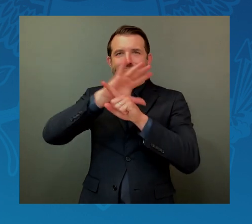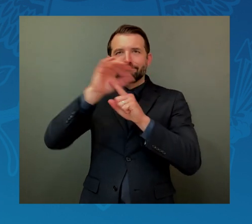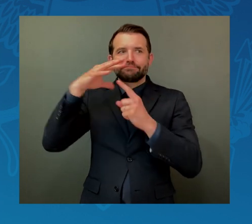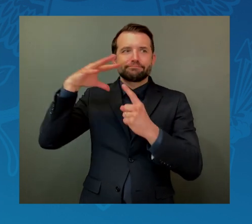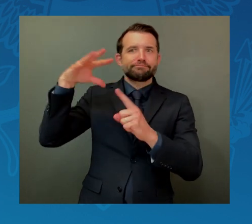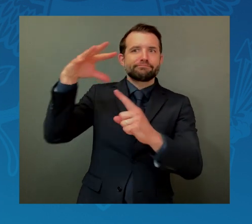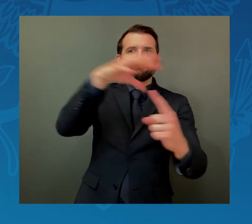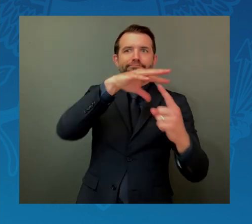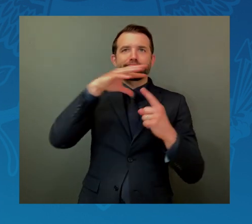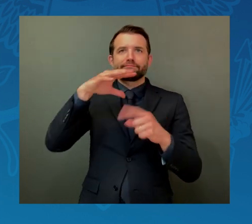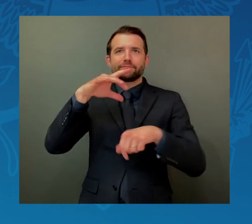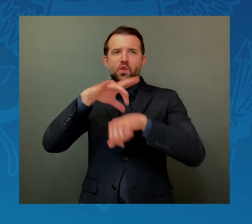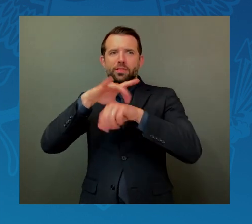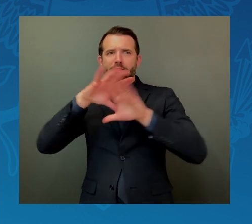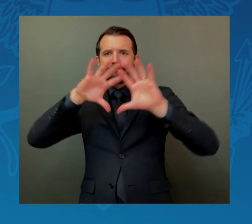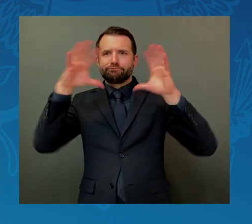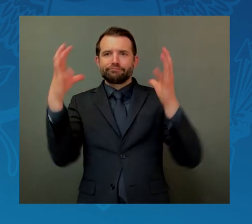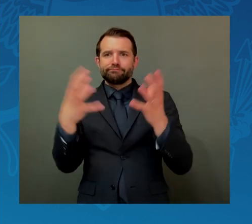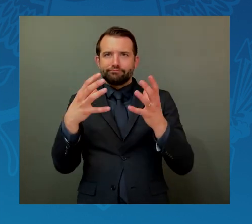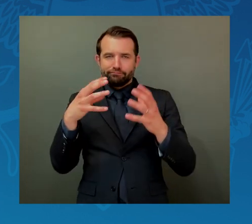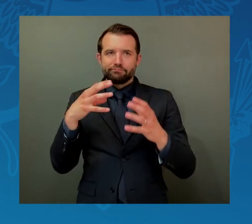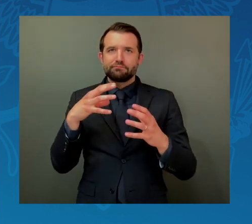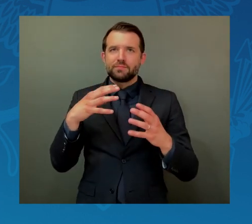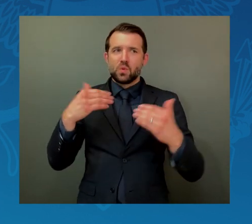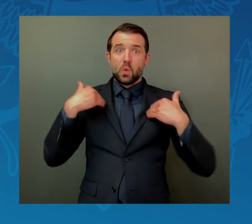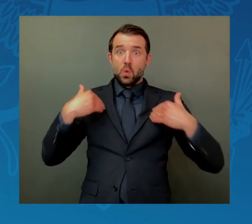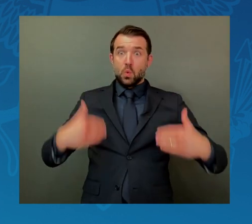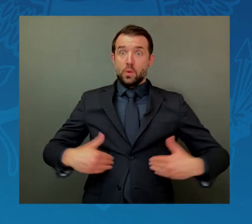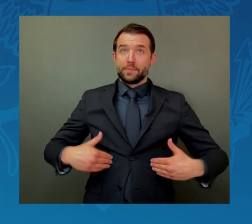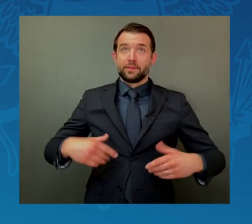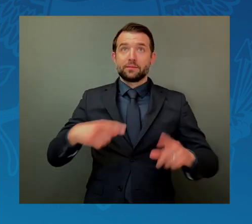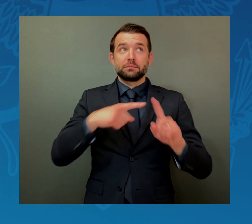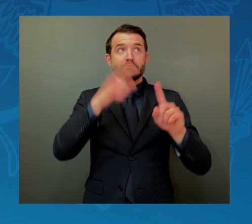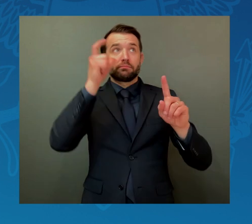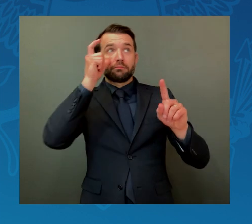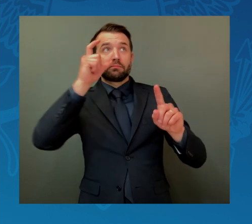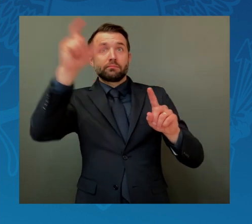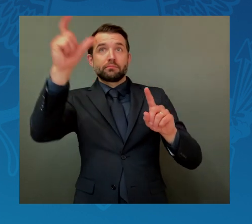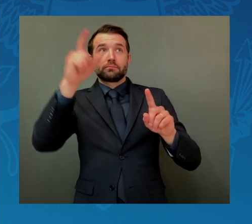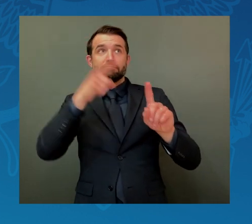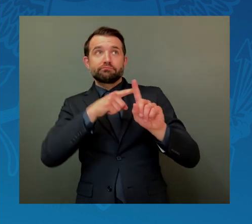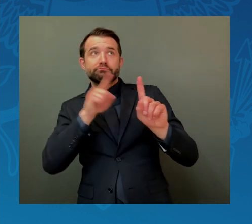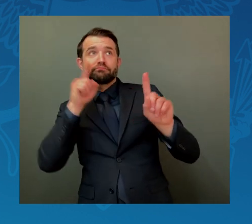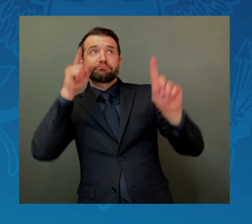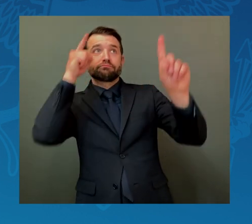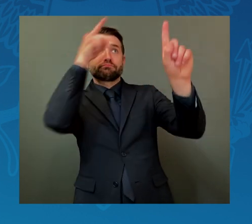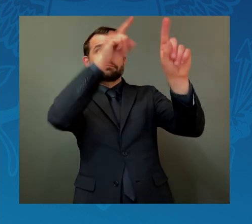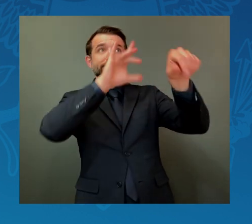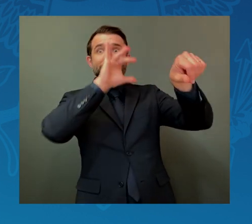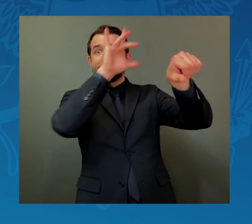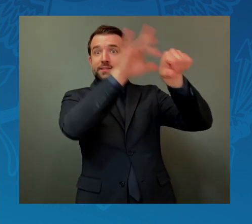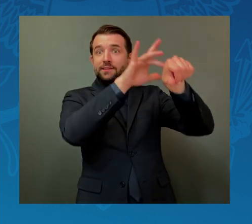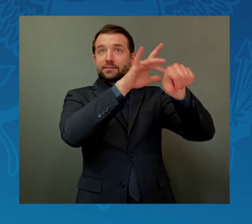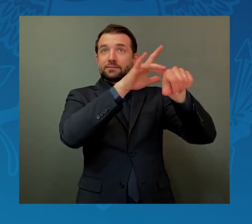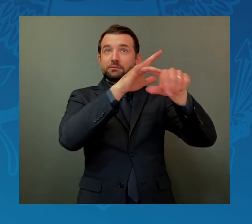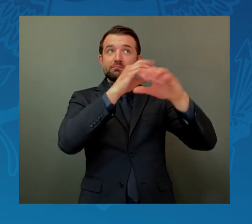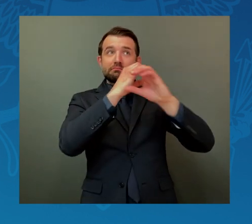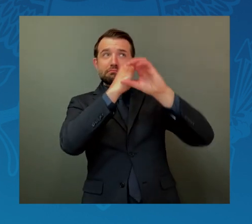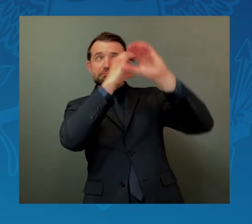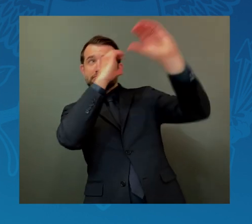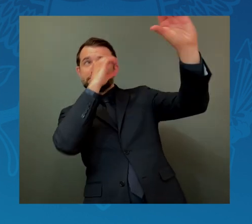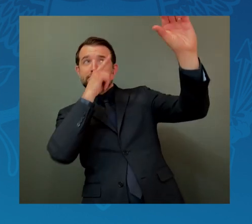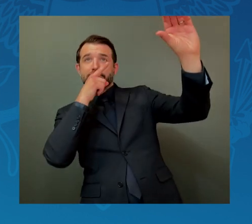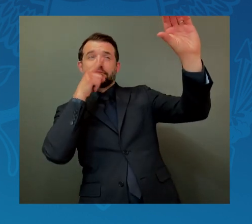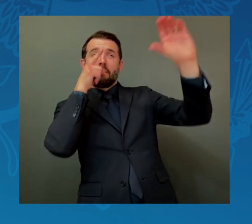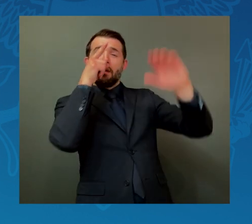that land on the moon, or telescopes that peer into the furthest reaches